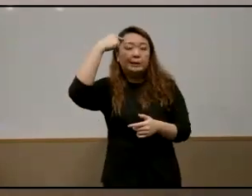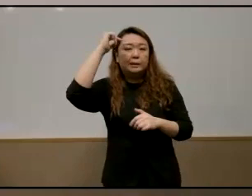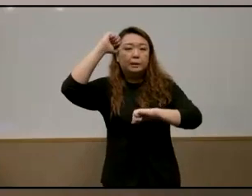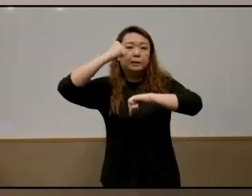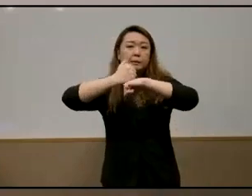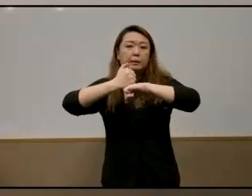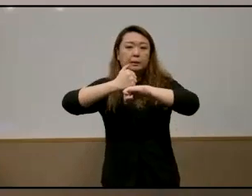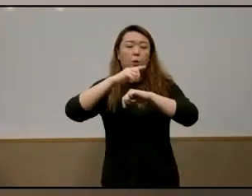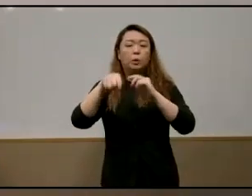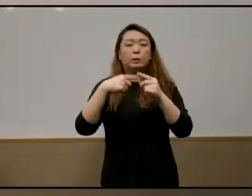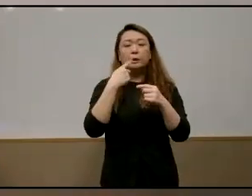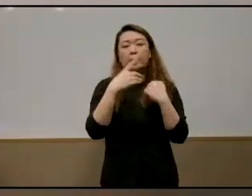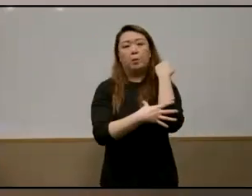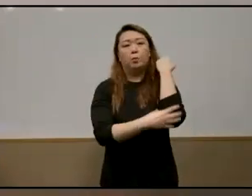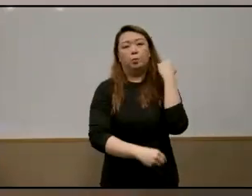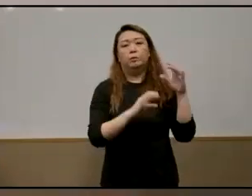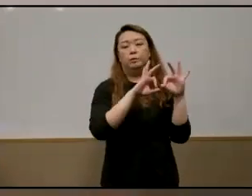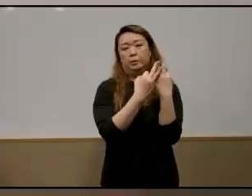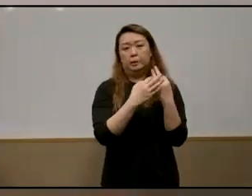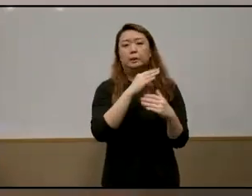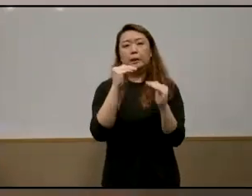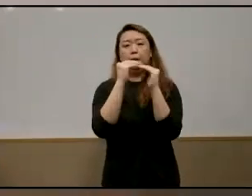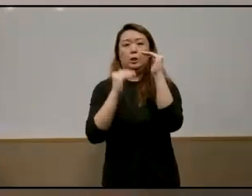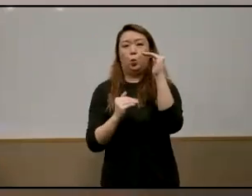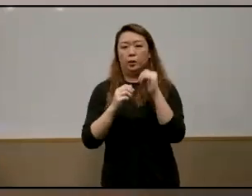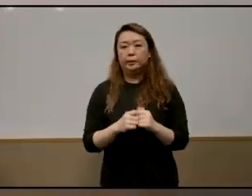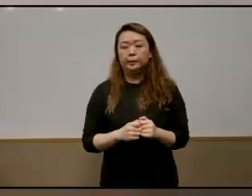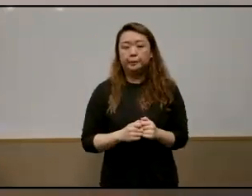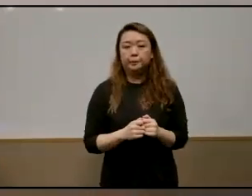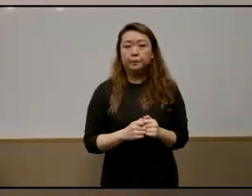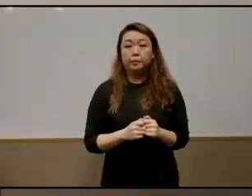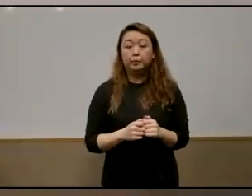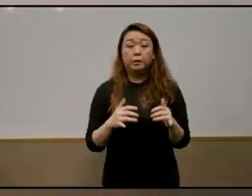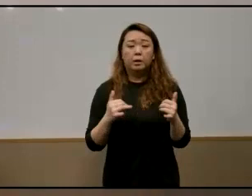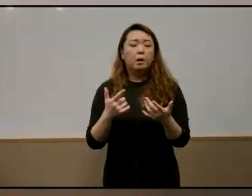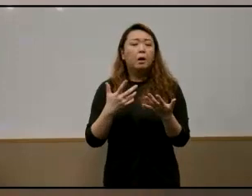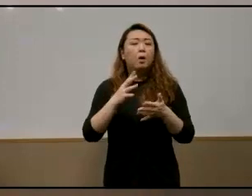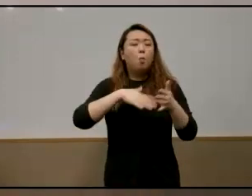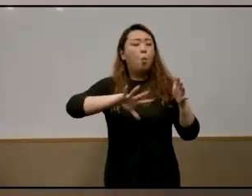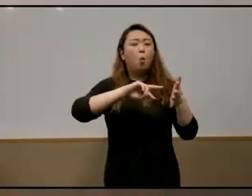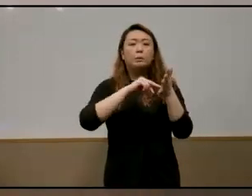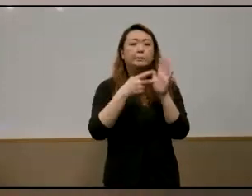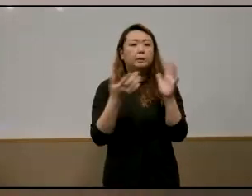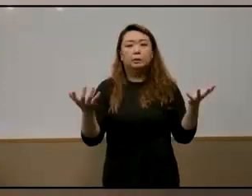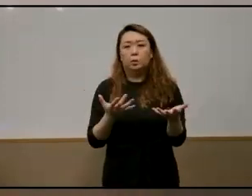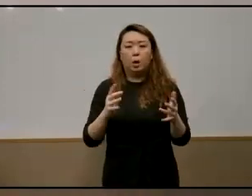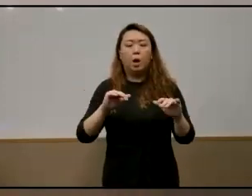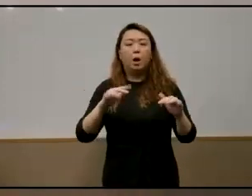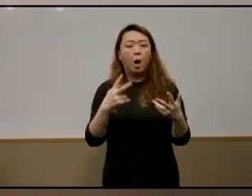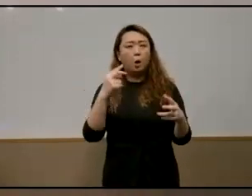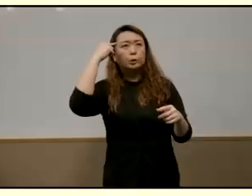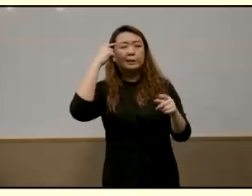problem of disadvantage and inequality so what might all this mean for how we reframe the issue